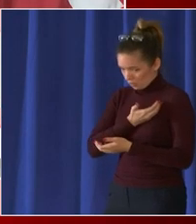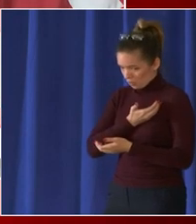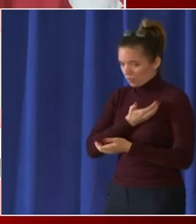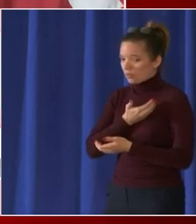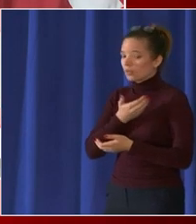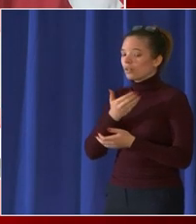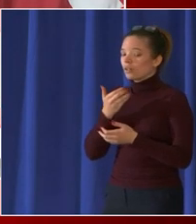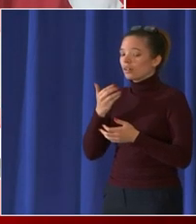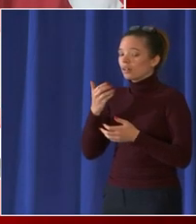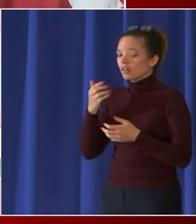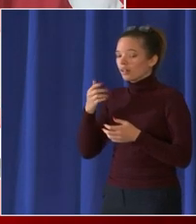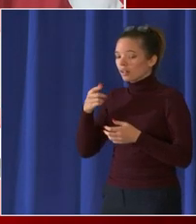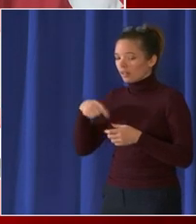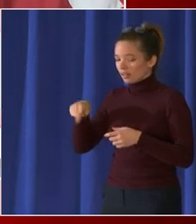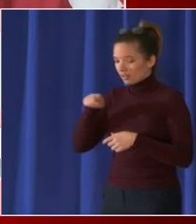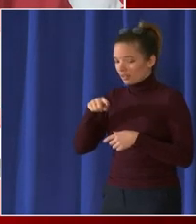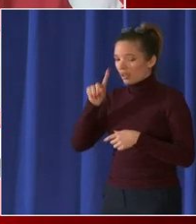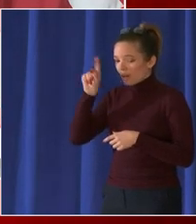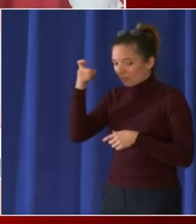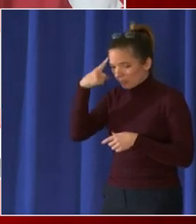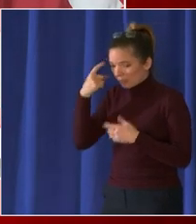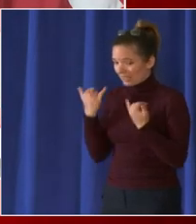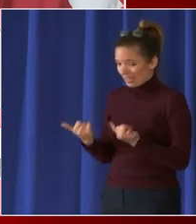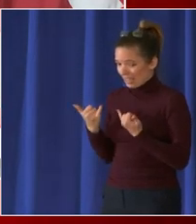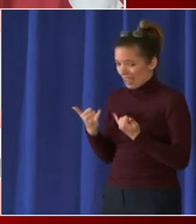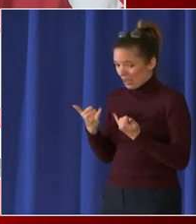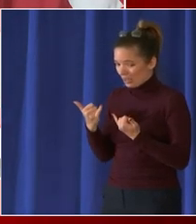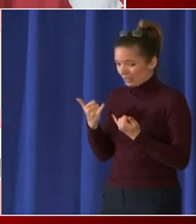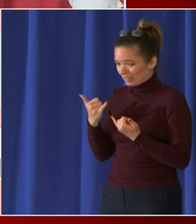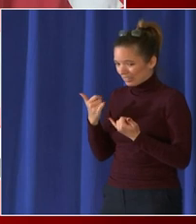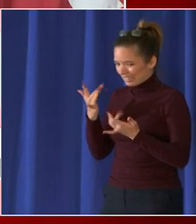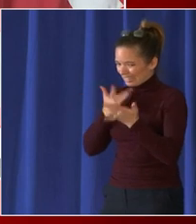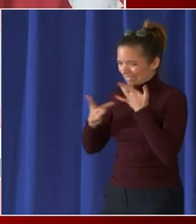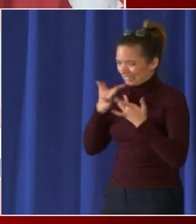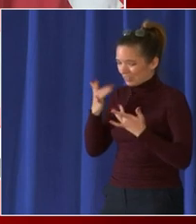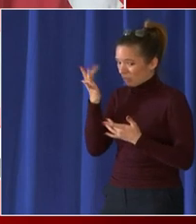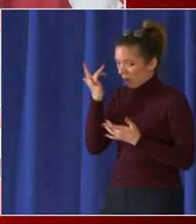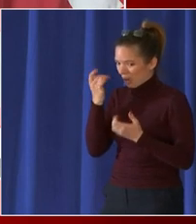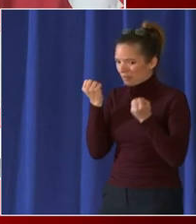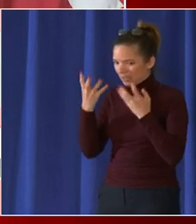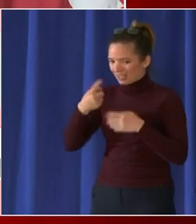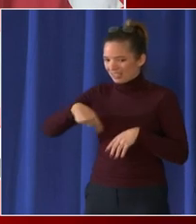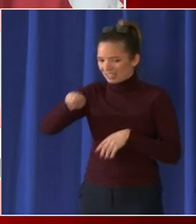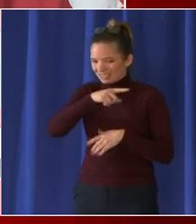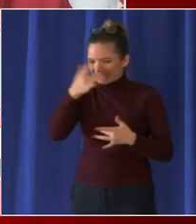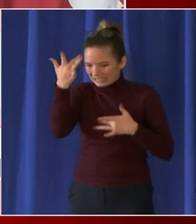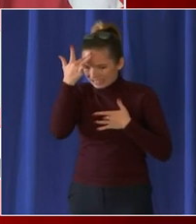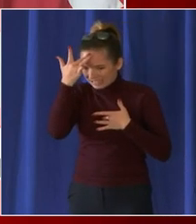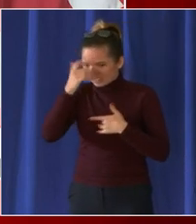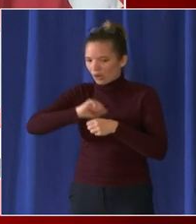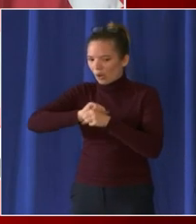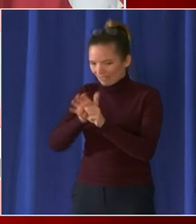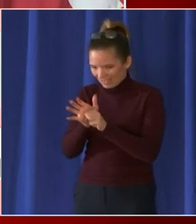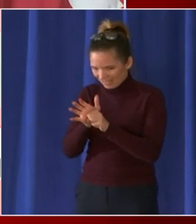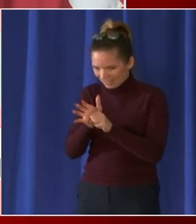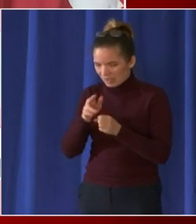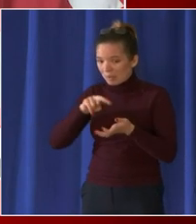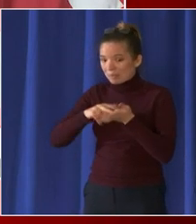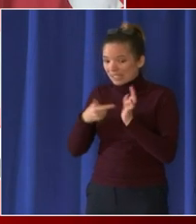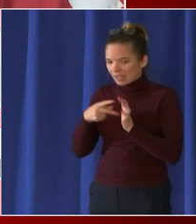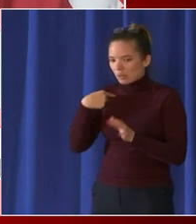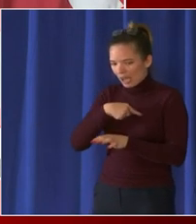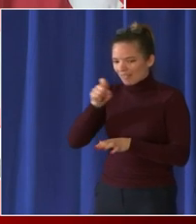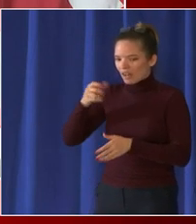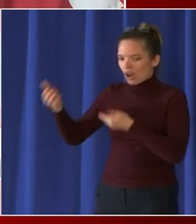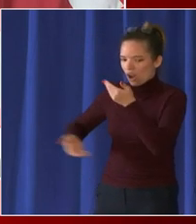um due to covet but we had contract crews out we got to our mains within the